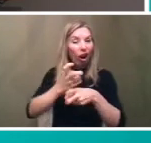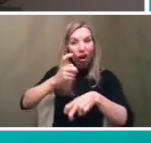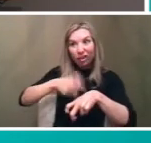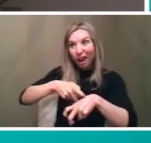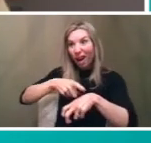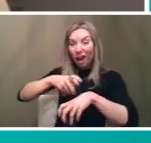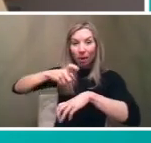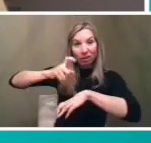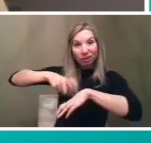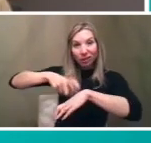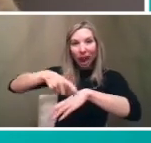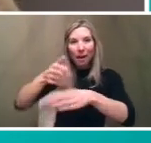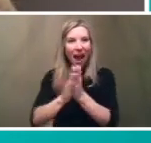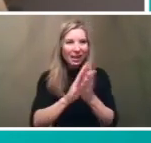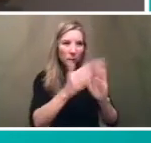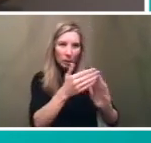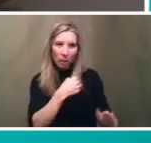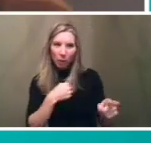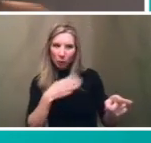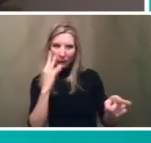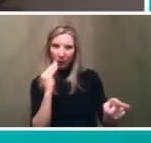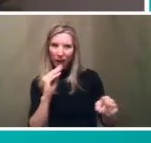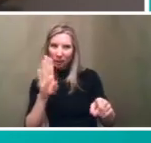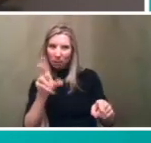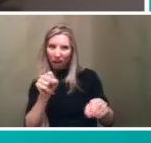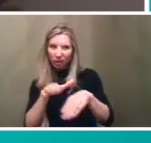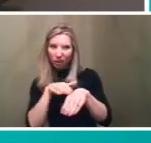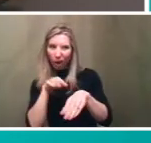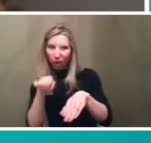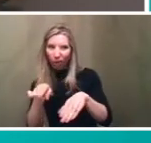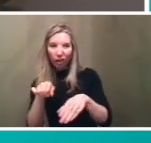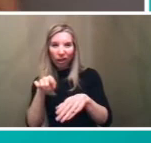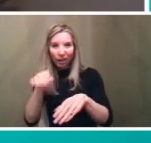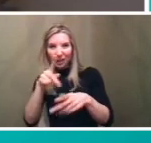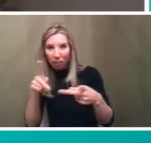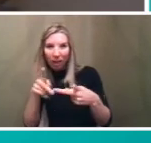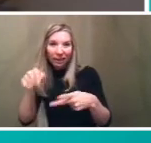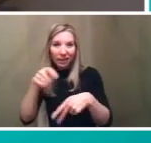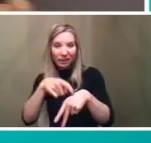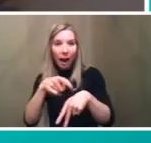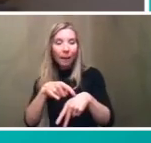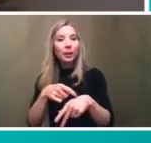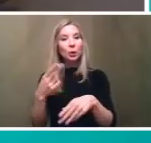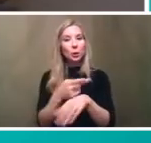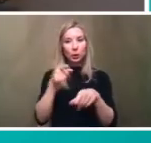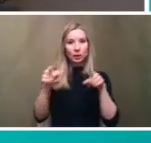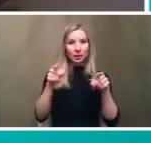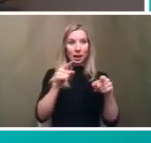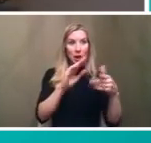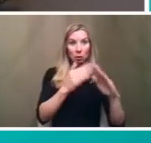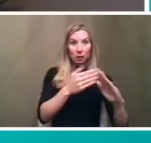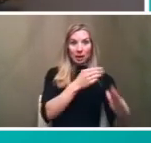can ask community members if they also have that experience and so i think that that two-way loop between what using data to help us find the problems